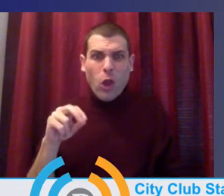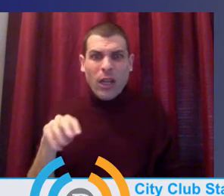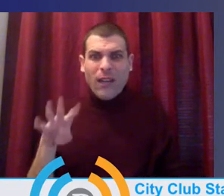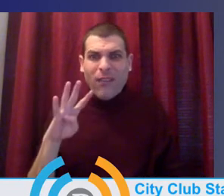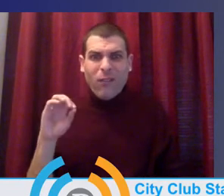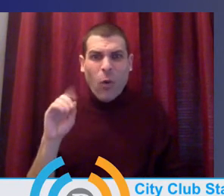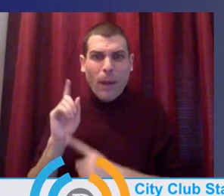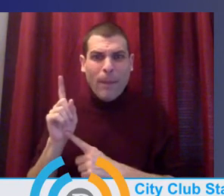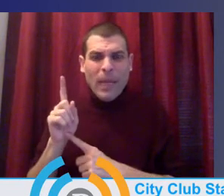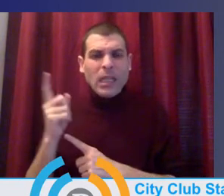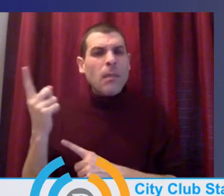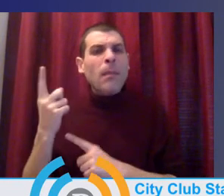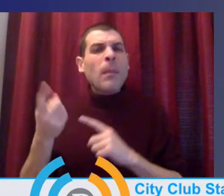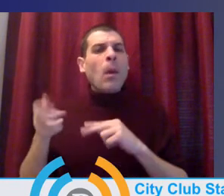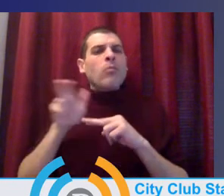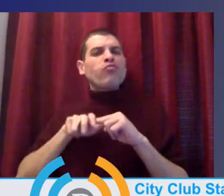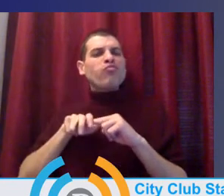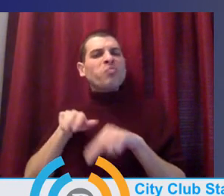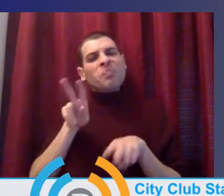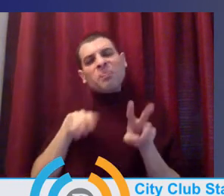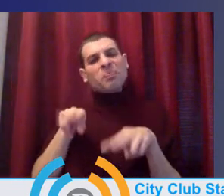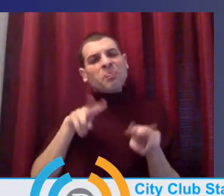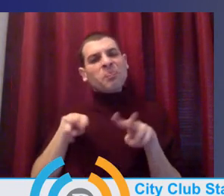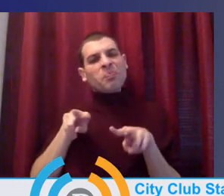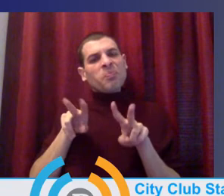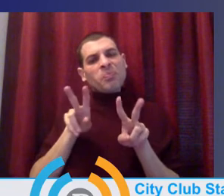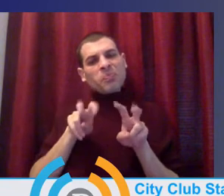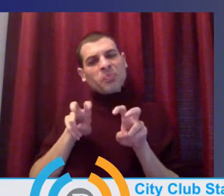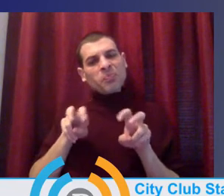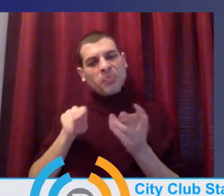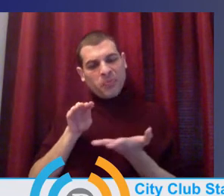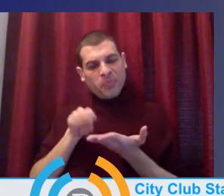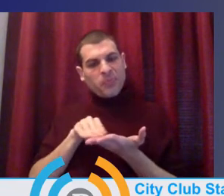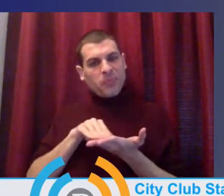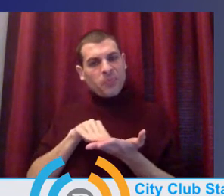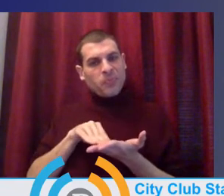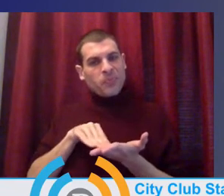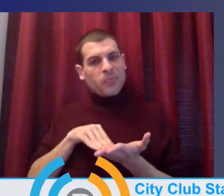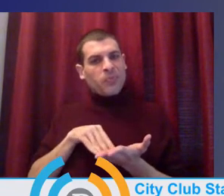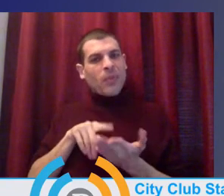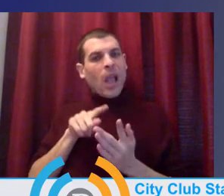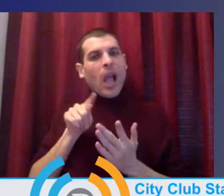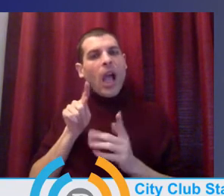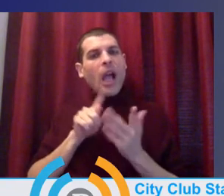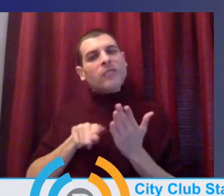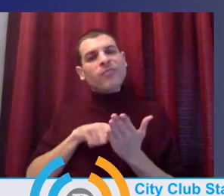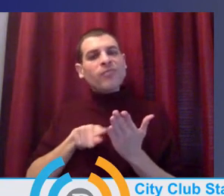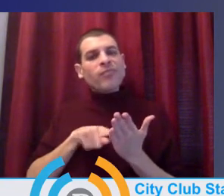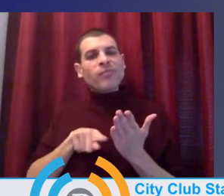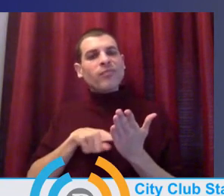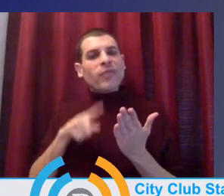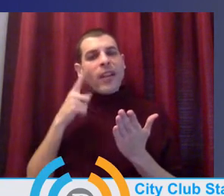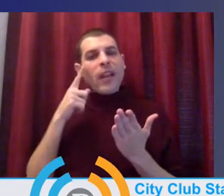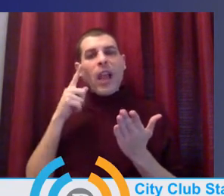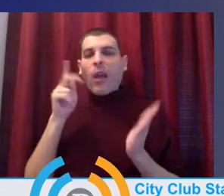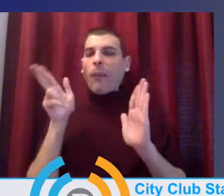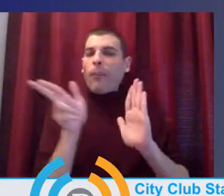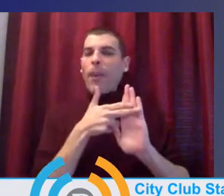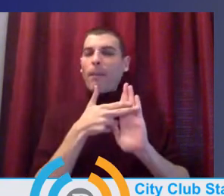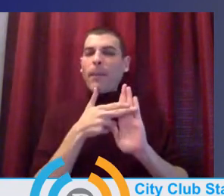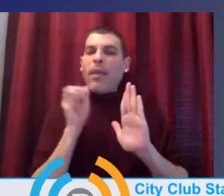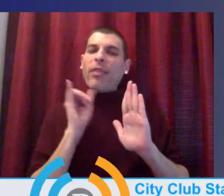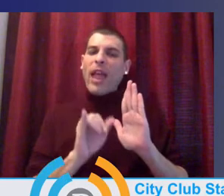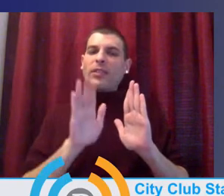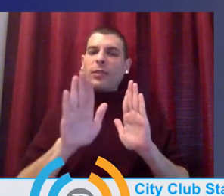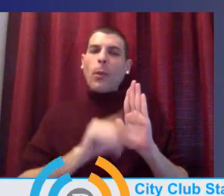once a year. And then that's how they're labeled for the remainder of their career. Unacceptable folks, unacceptable. And